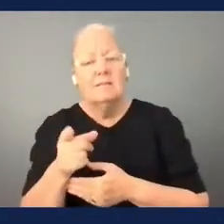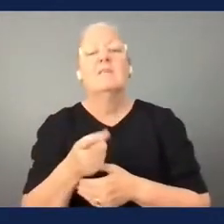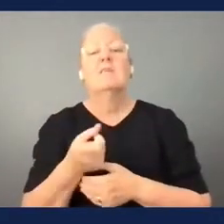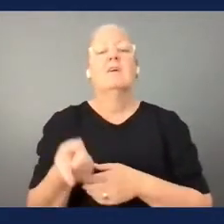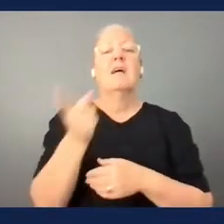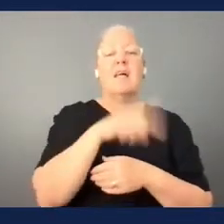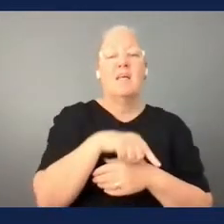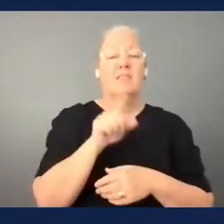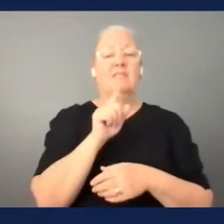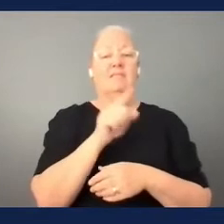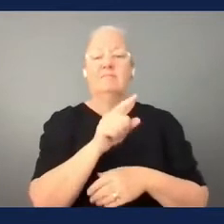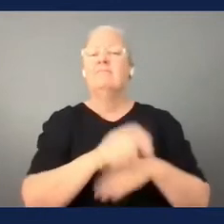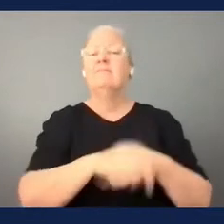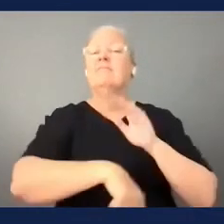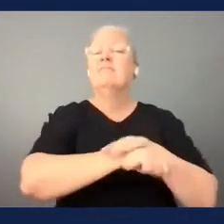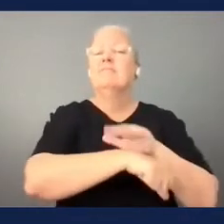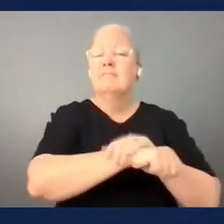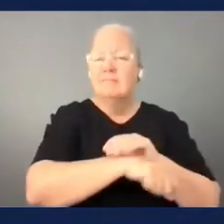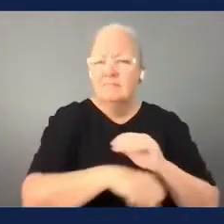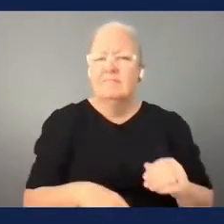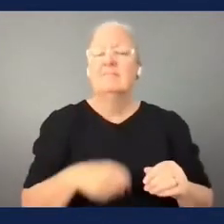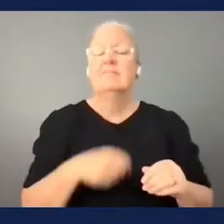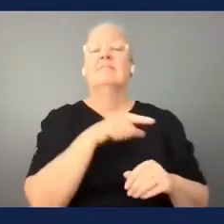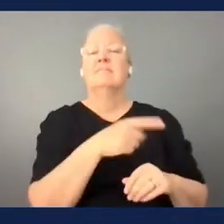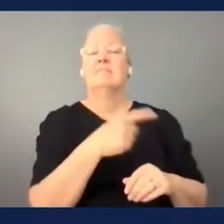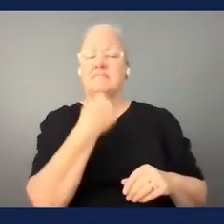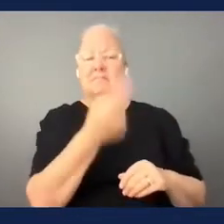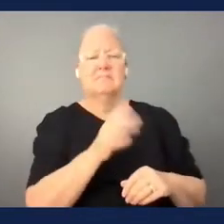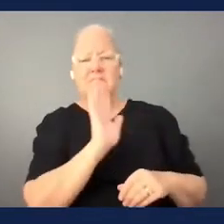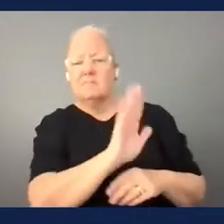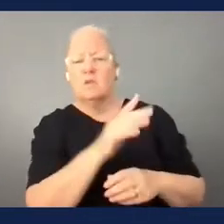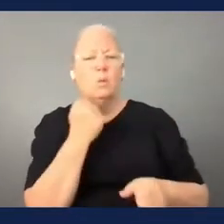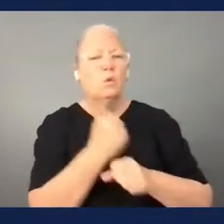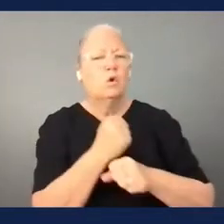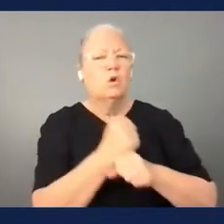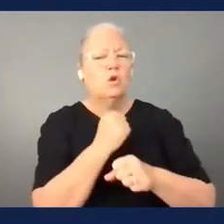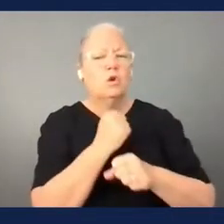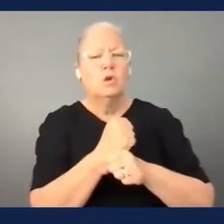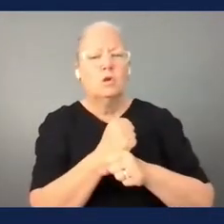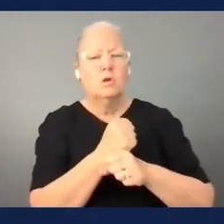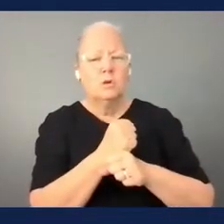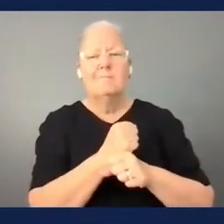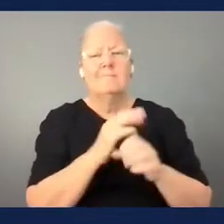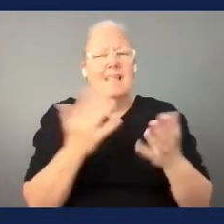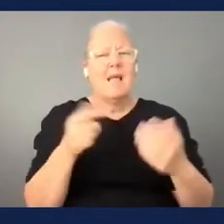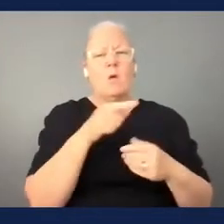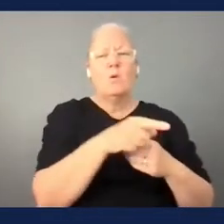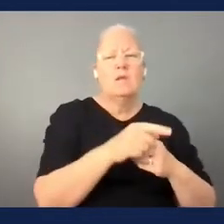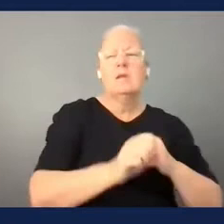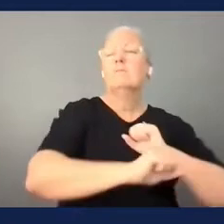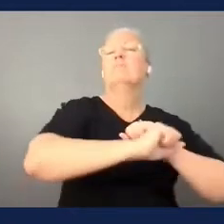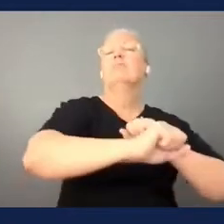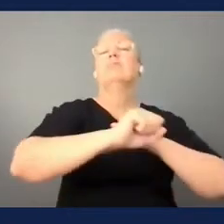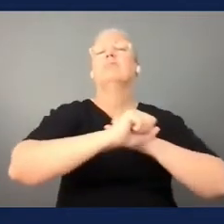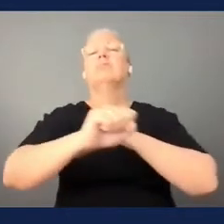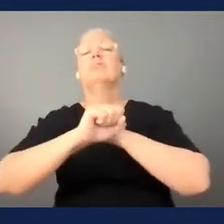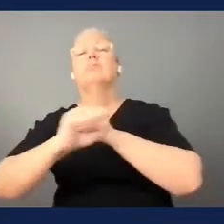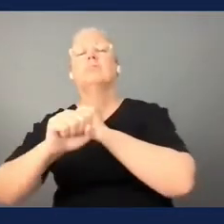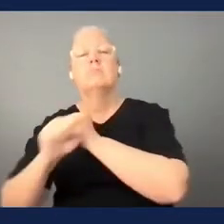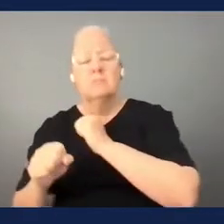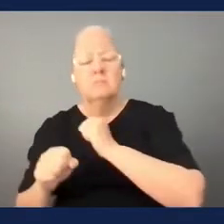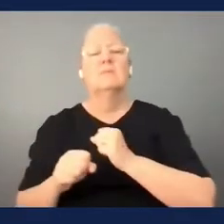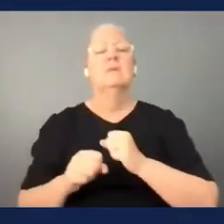share how uh their work is uh promoting and contributing to more disabled